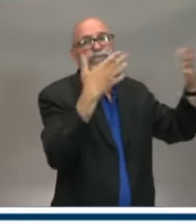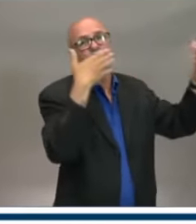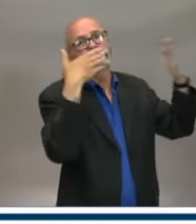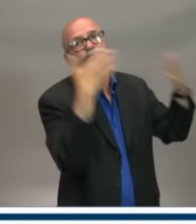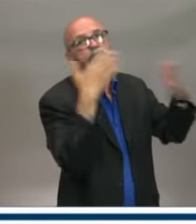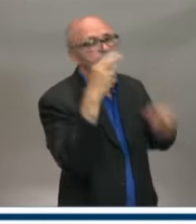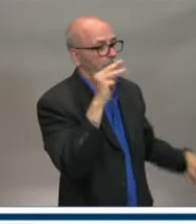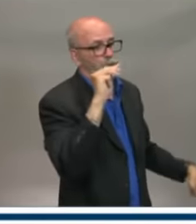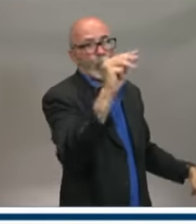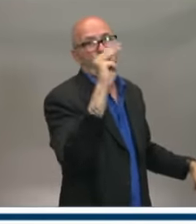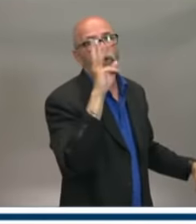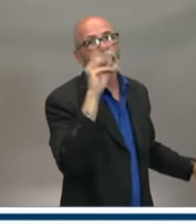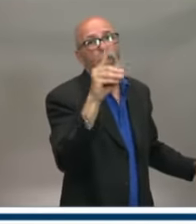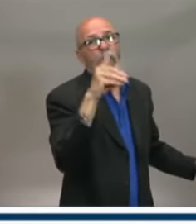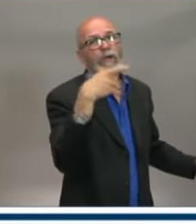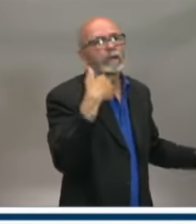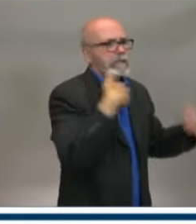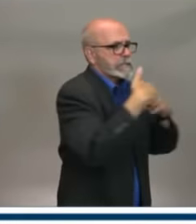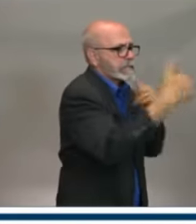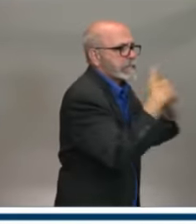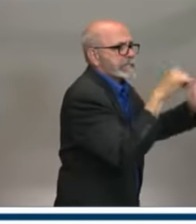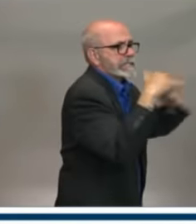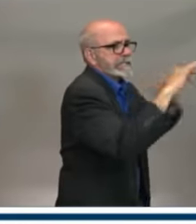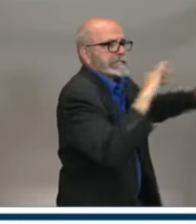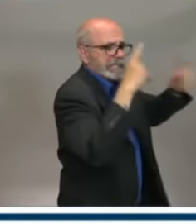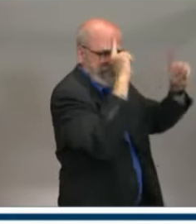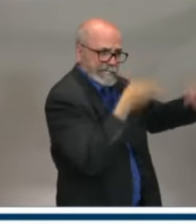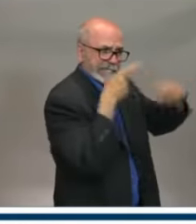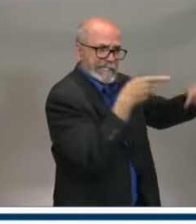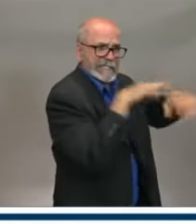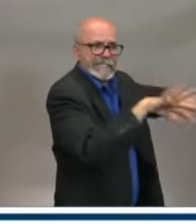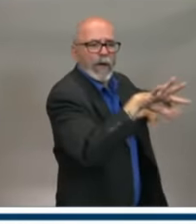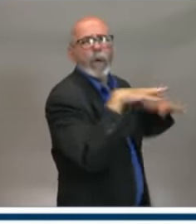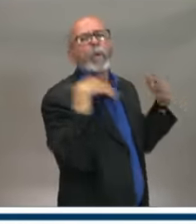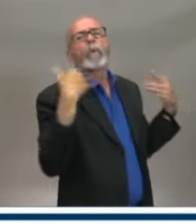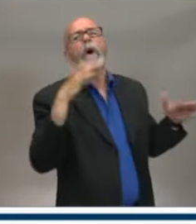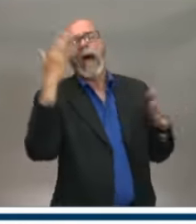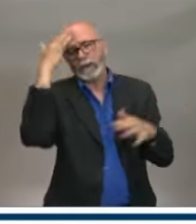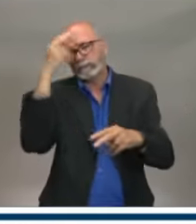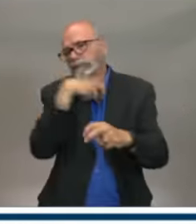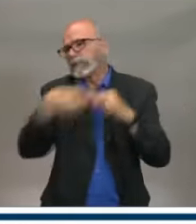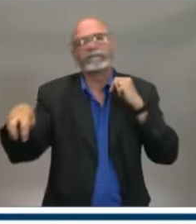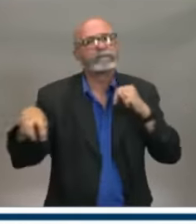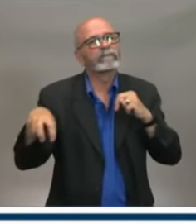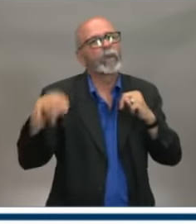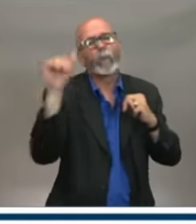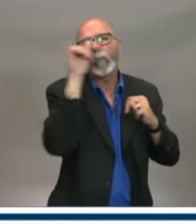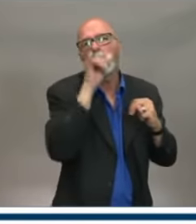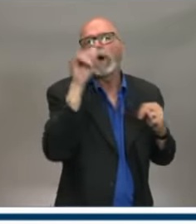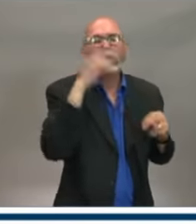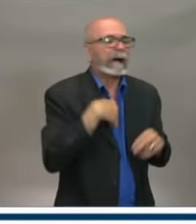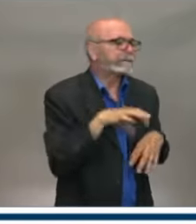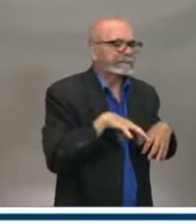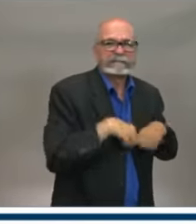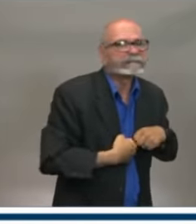isolate and control that virus. There's no question, though, there's been a lot of heartache. We know how the virus get in. We know